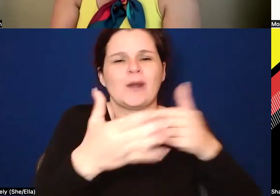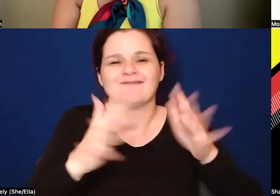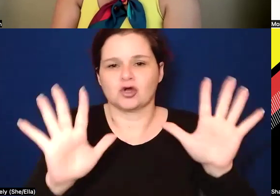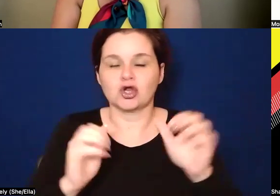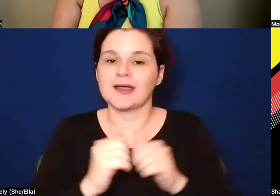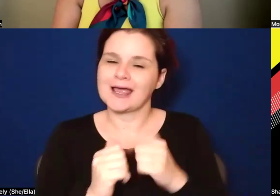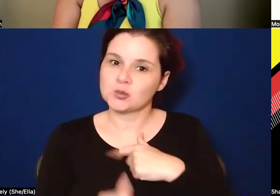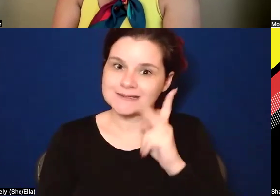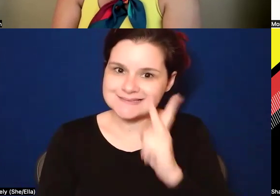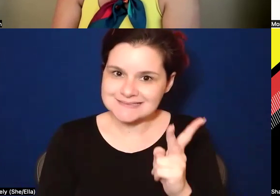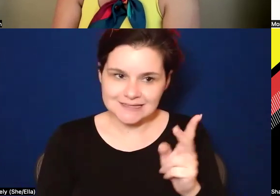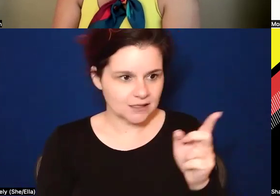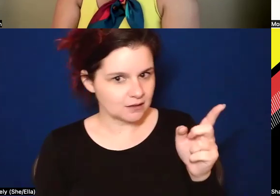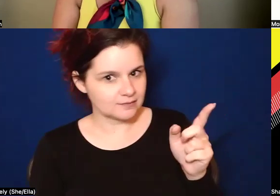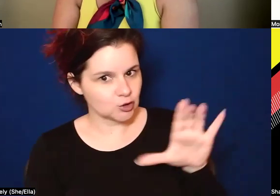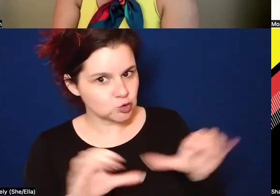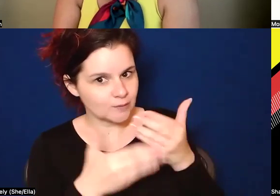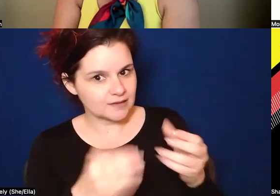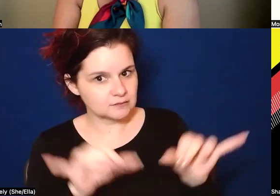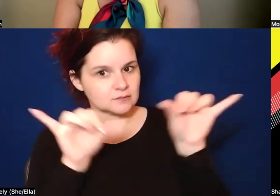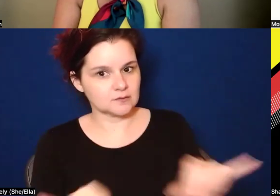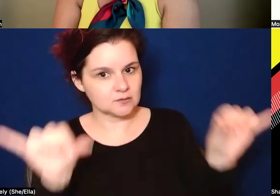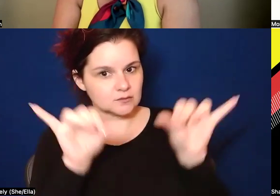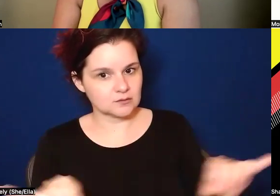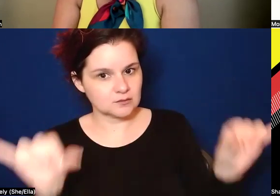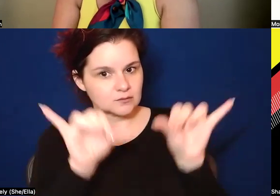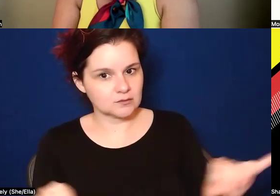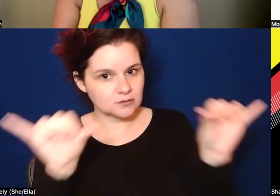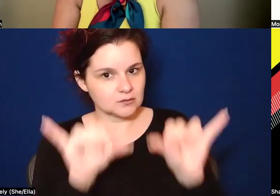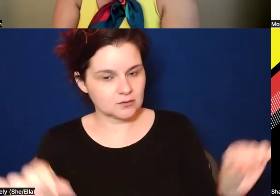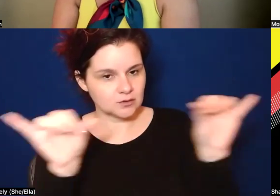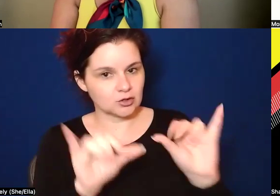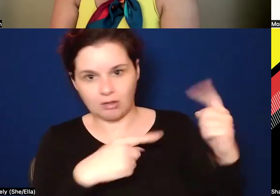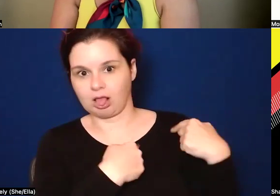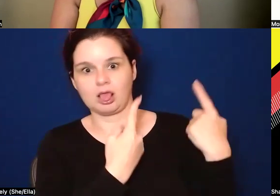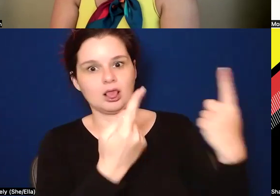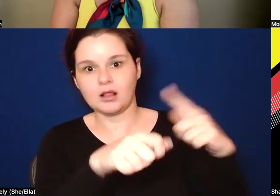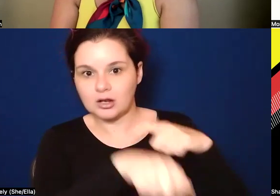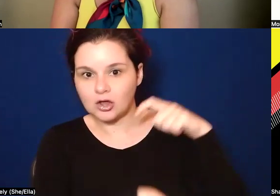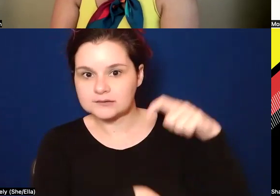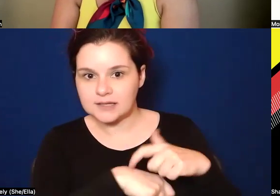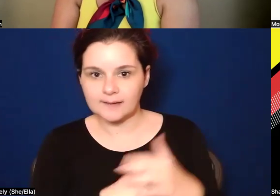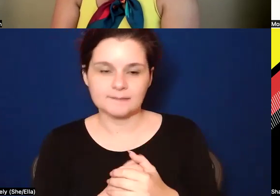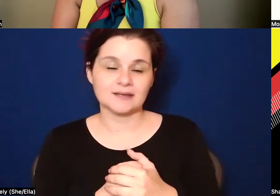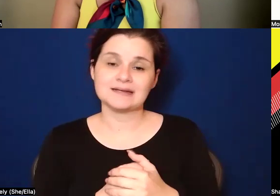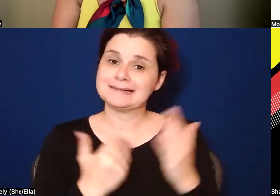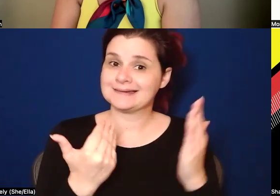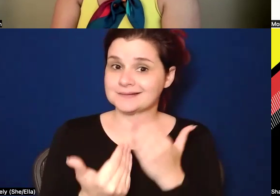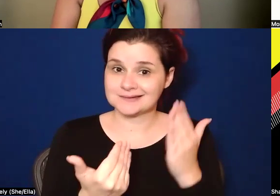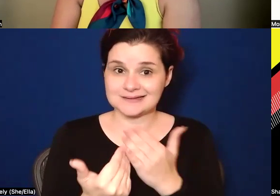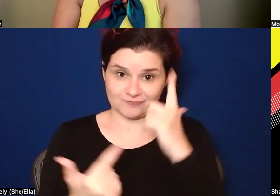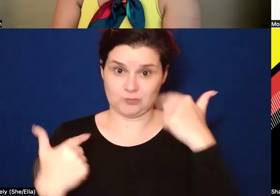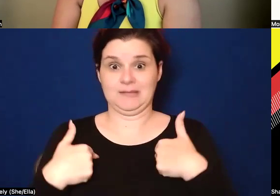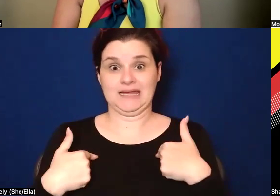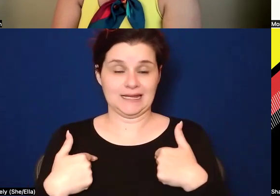And you can see that they're doing things the same way that they've been doing them for a very long time. And it's easy for me